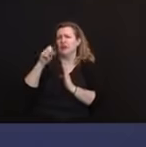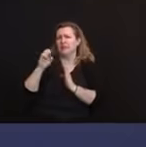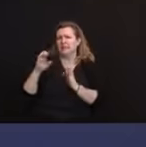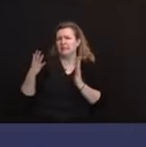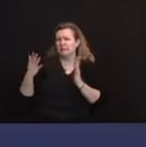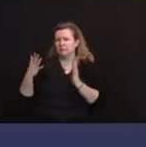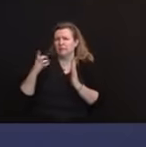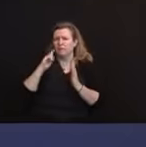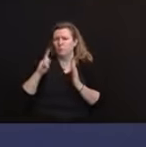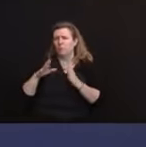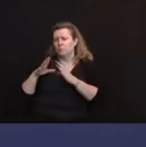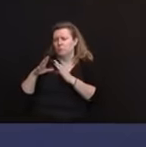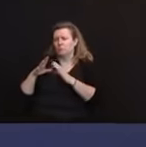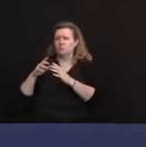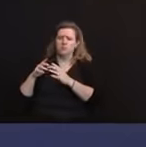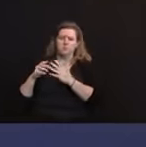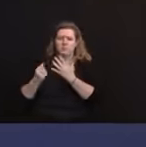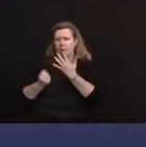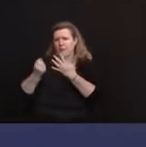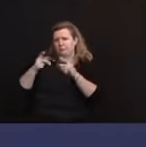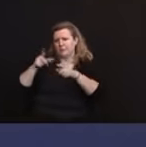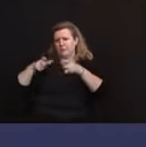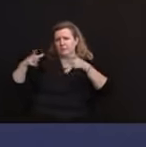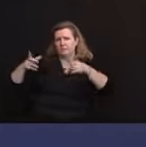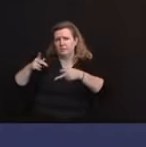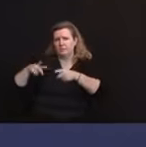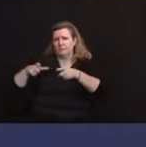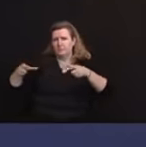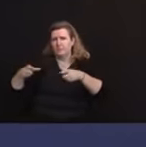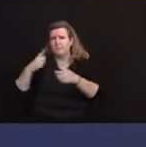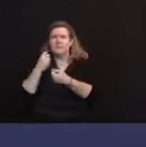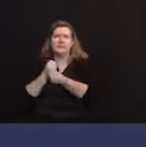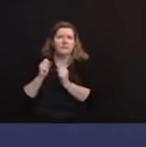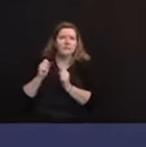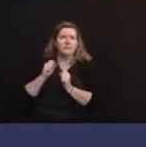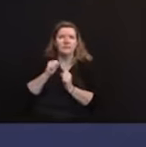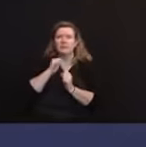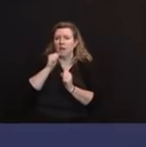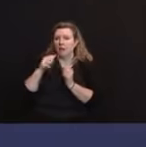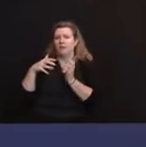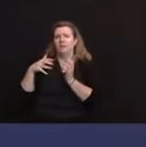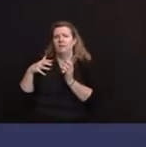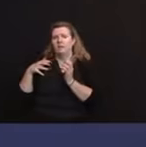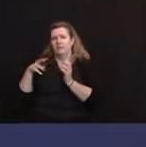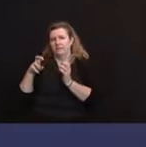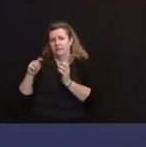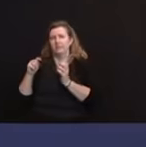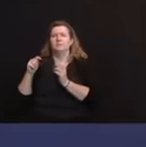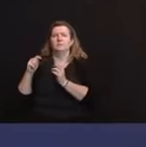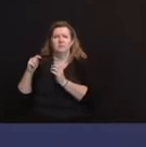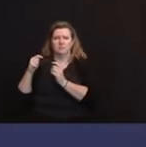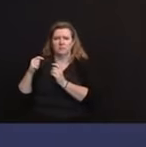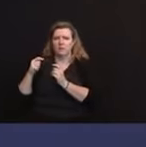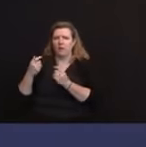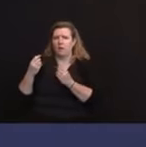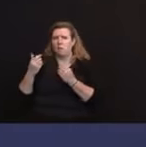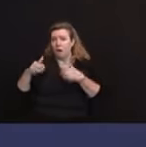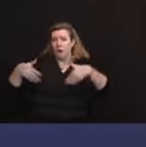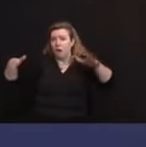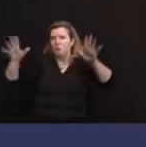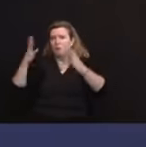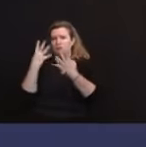assuming we could do it responsibly and safely for nonviolent folks in particular to get them outside of the system